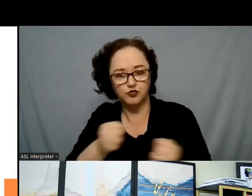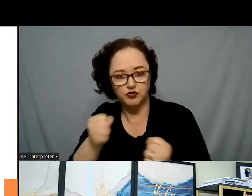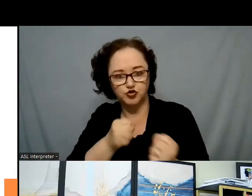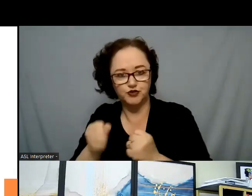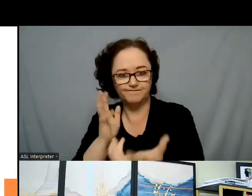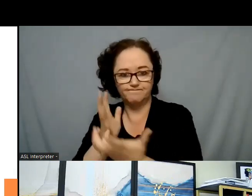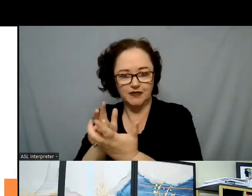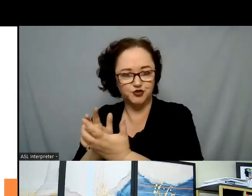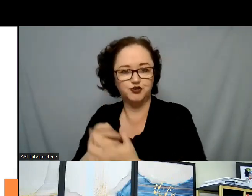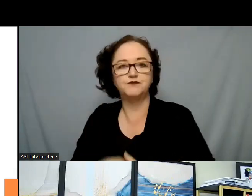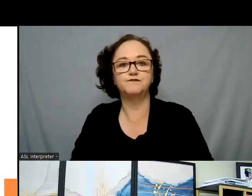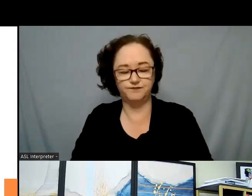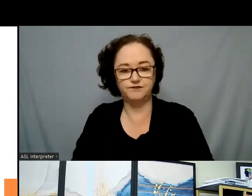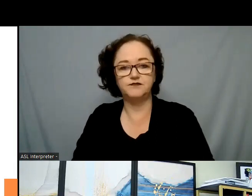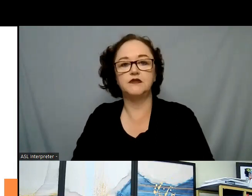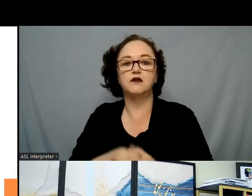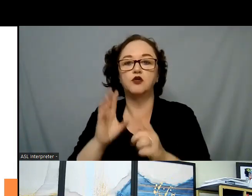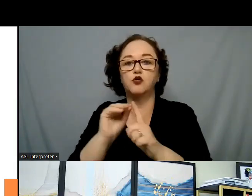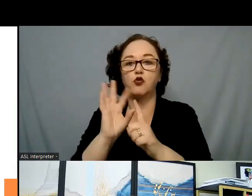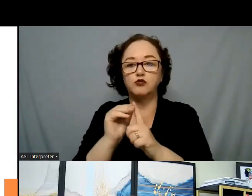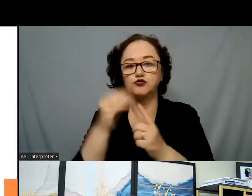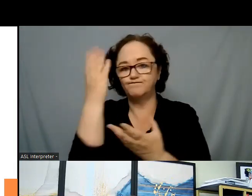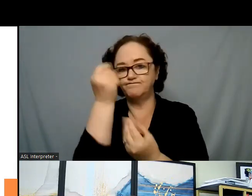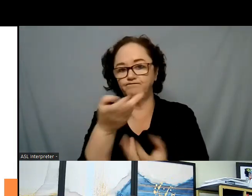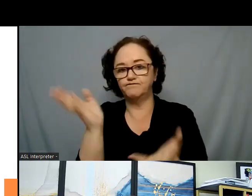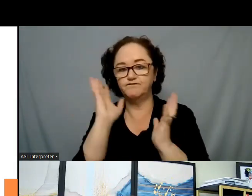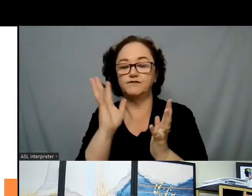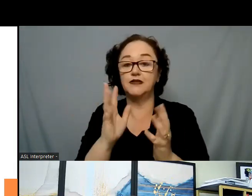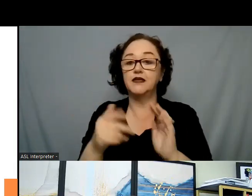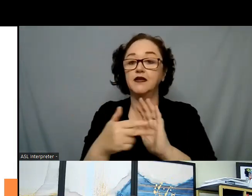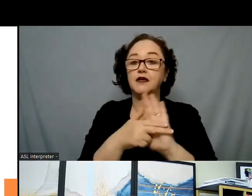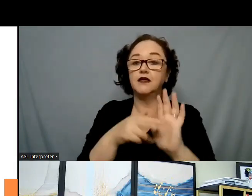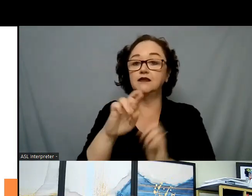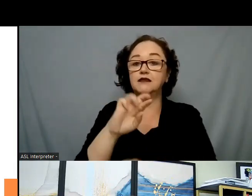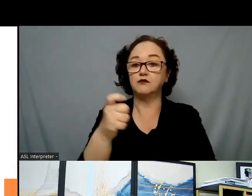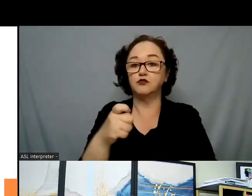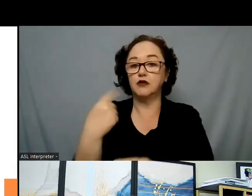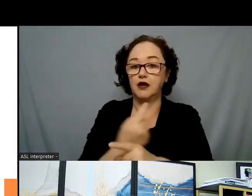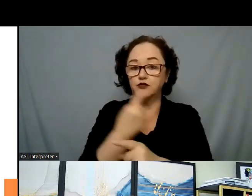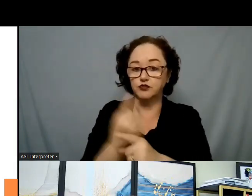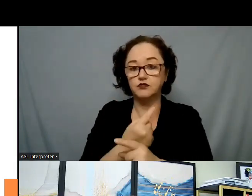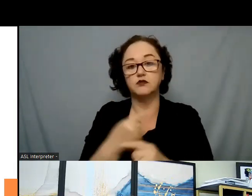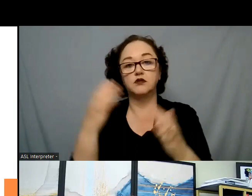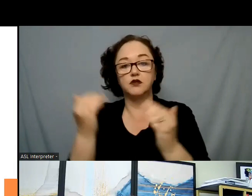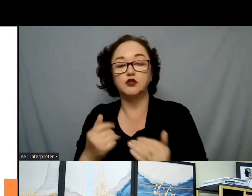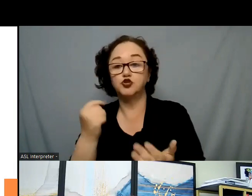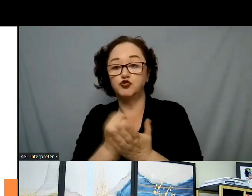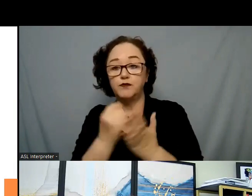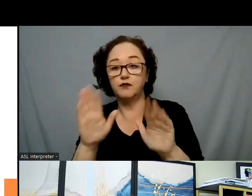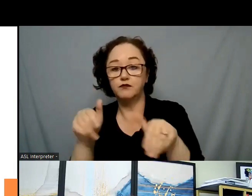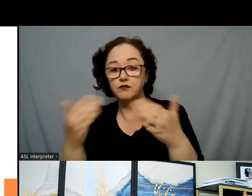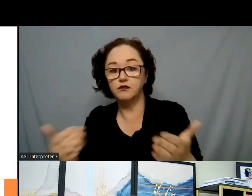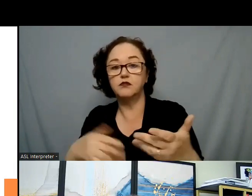of the diagnosis, the treatment recommendations, and payment for services rendered. And so, what we're saying